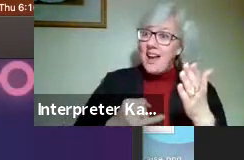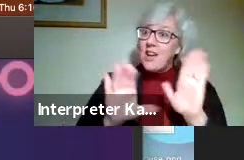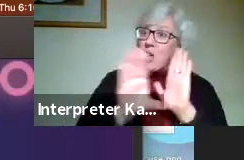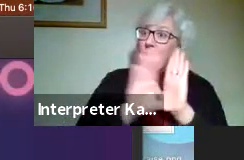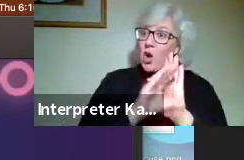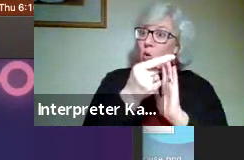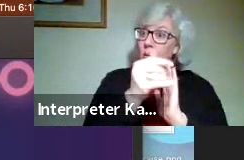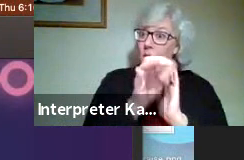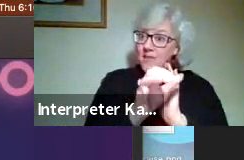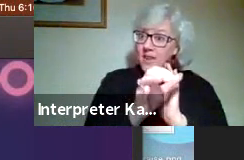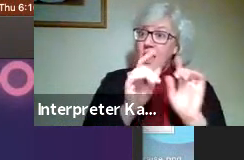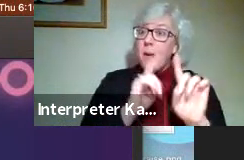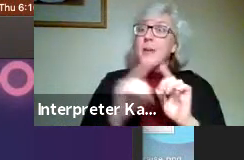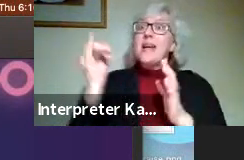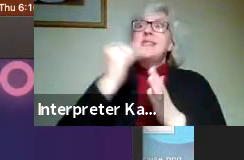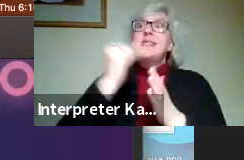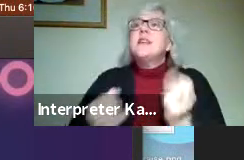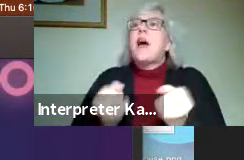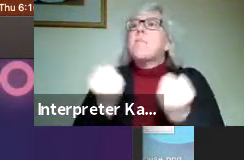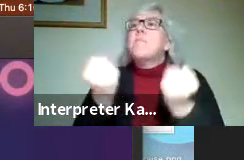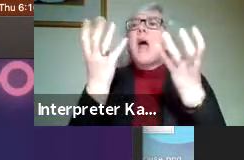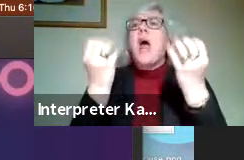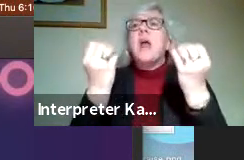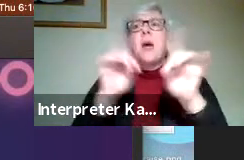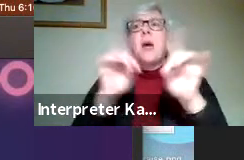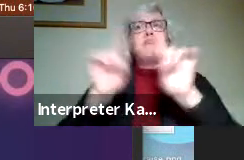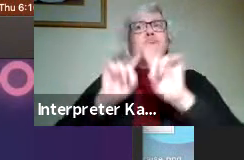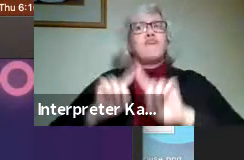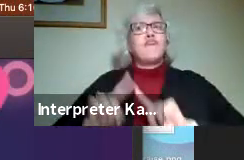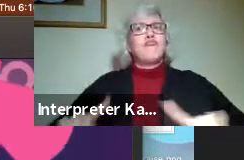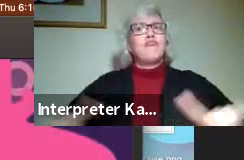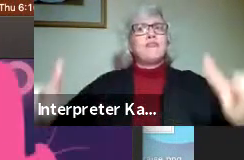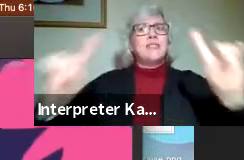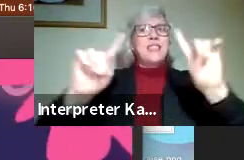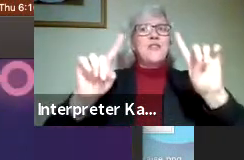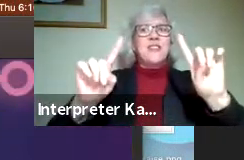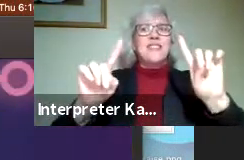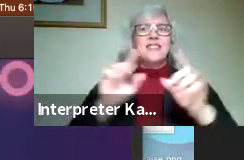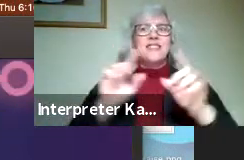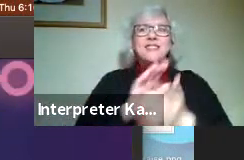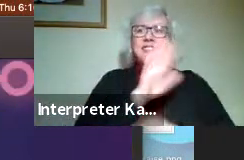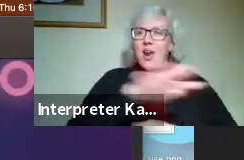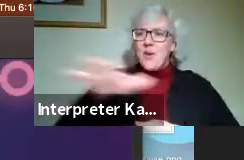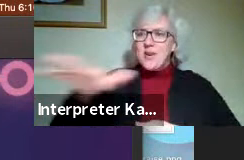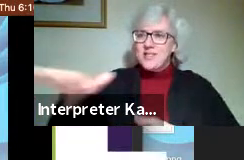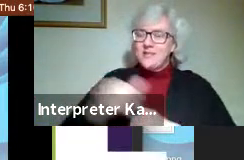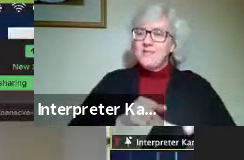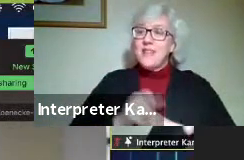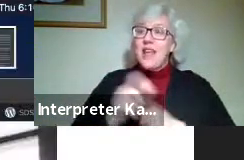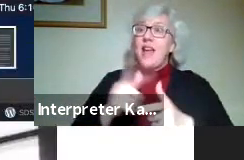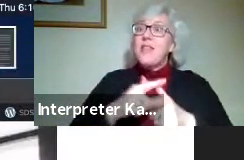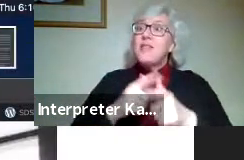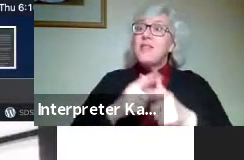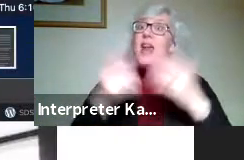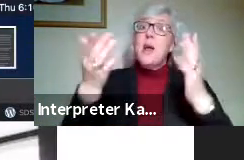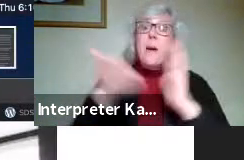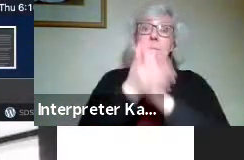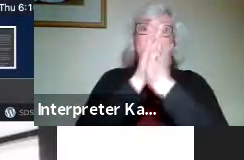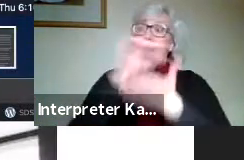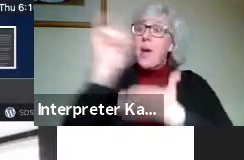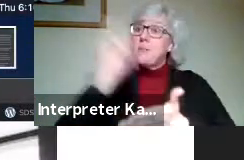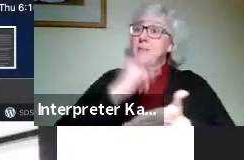design format, but design in its many other formats on each of the campuses. Eventually, it moved to something that was a design